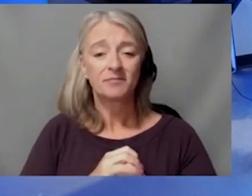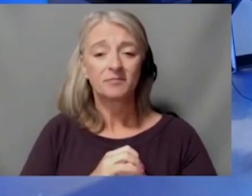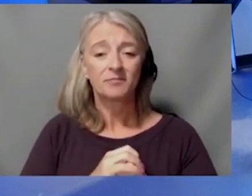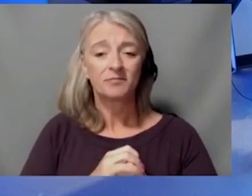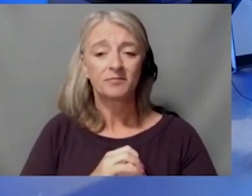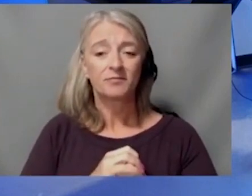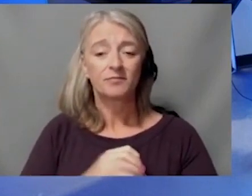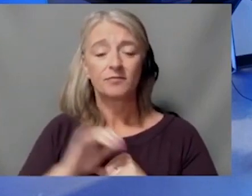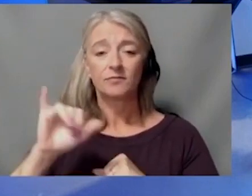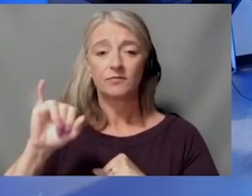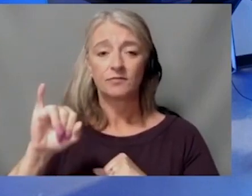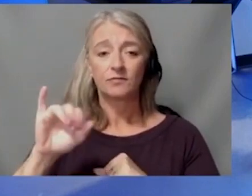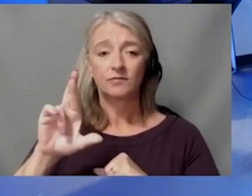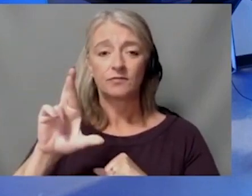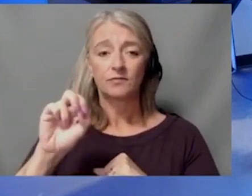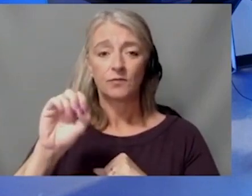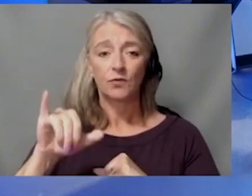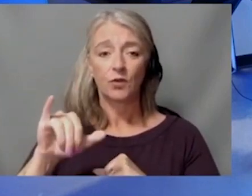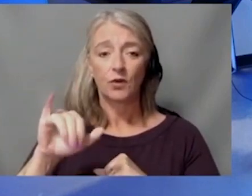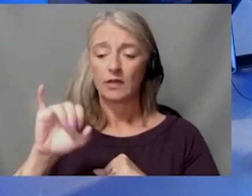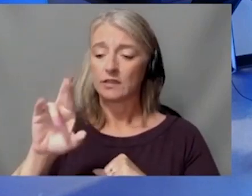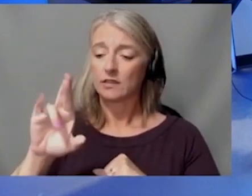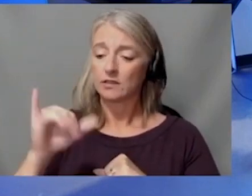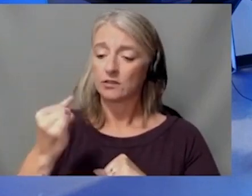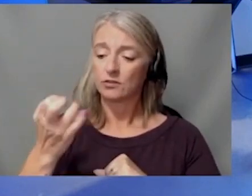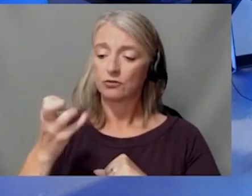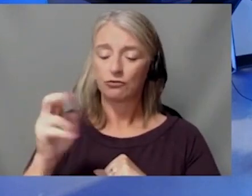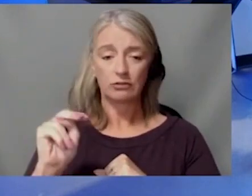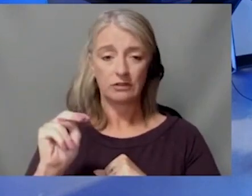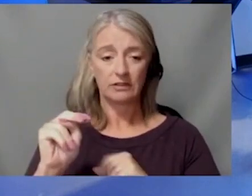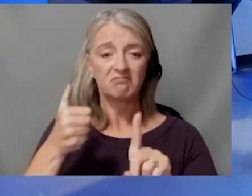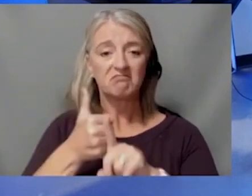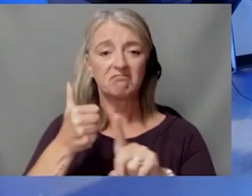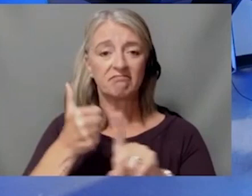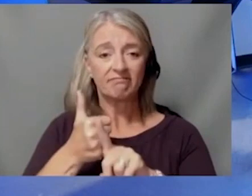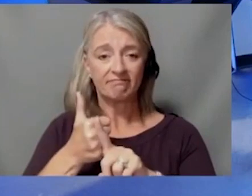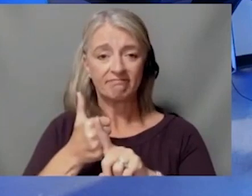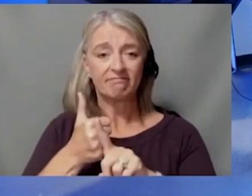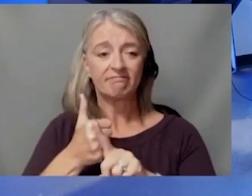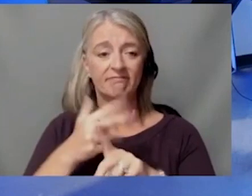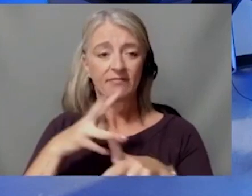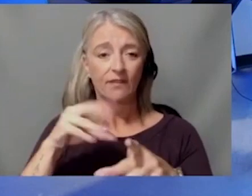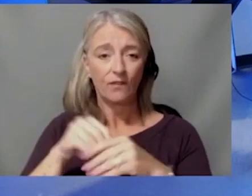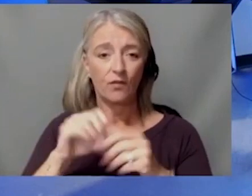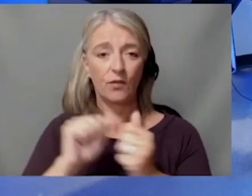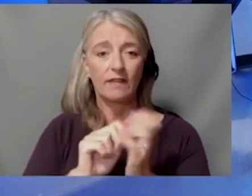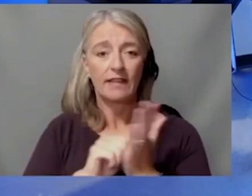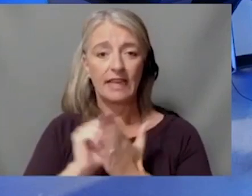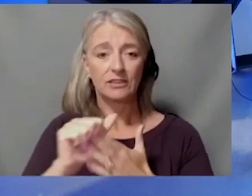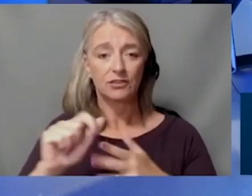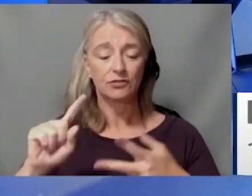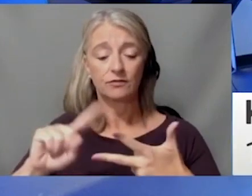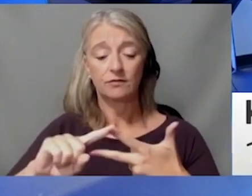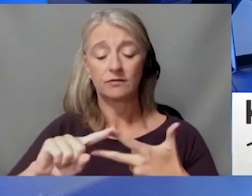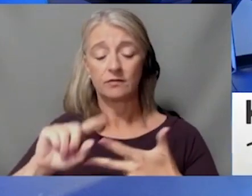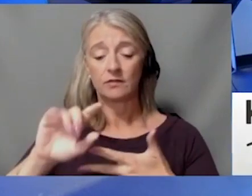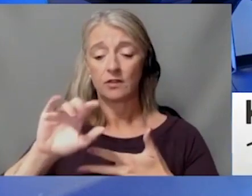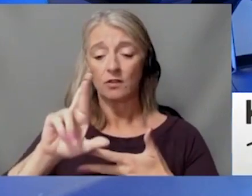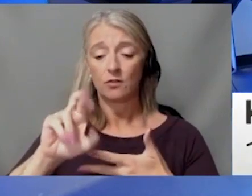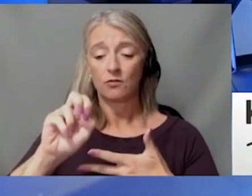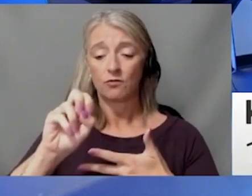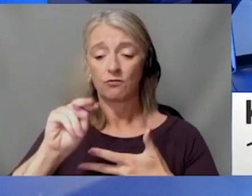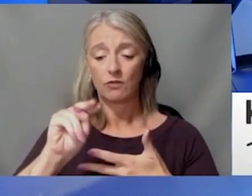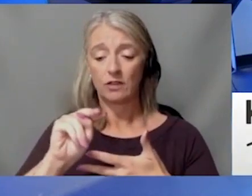He is the Vice Chancellor and Director of the University of Kansas Cancer Center. We've also got Dr. Ron Chen. He is the Chair of Radiation